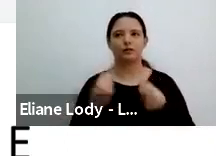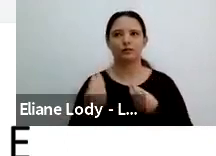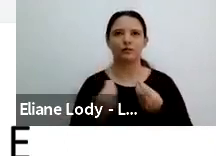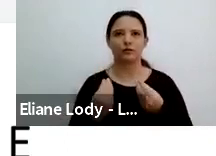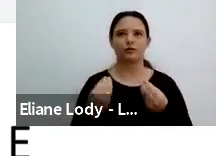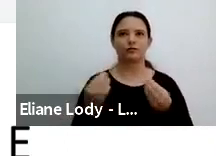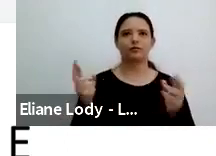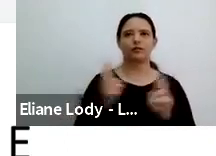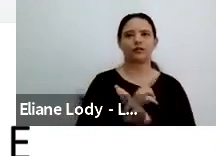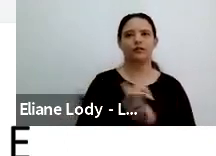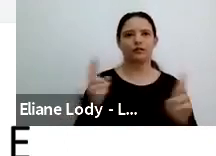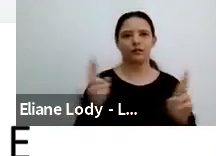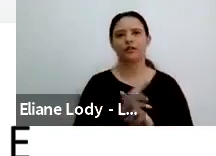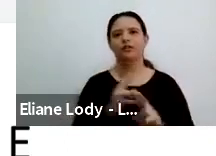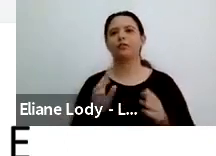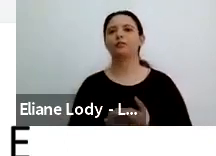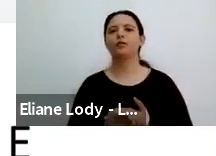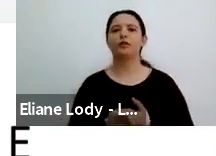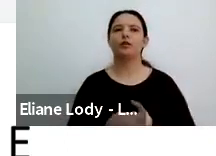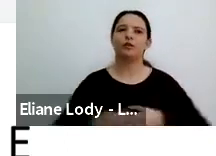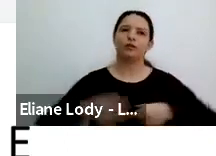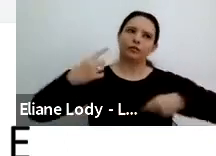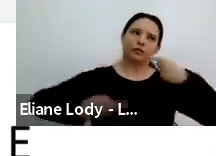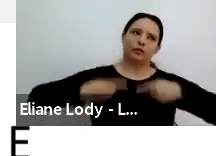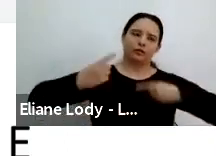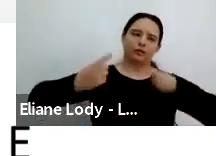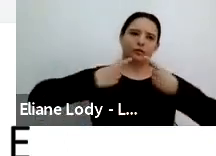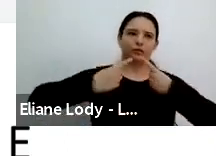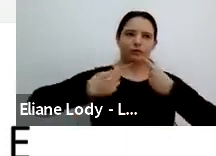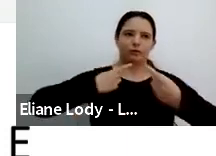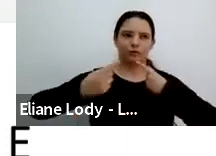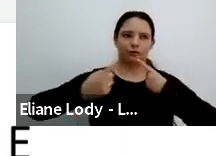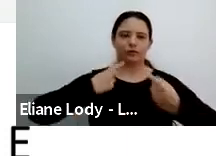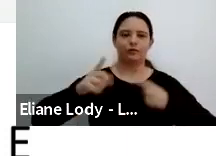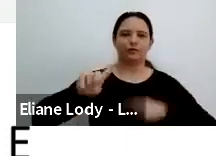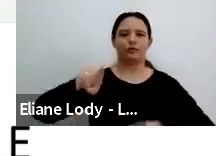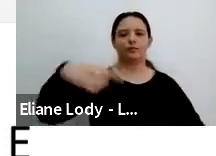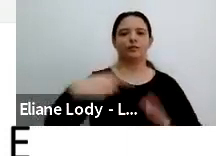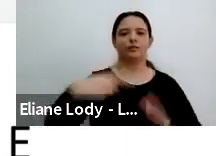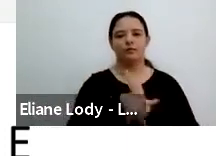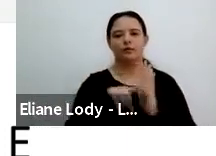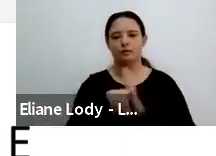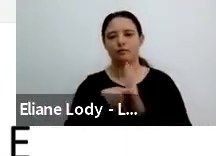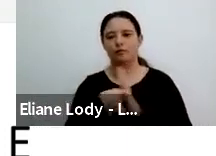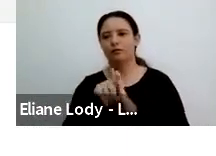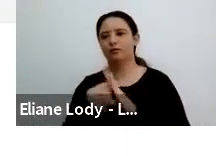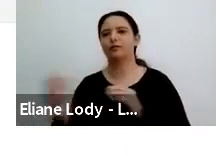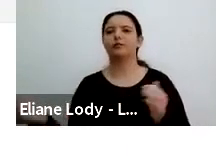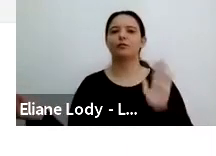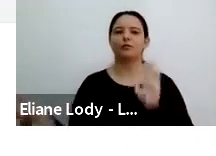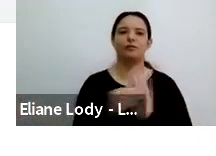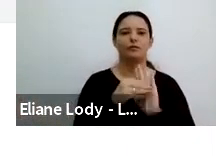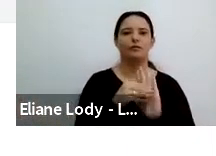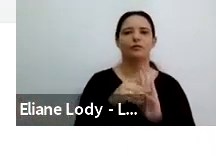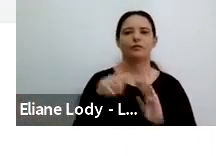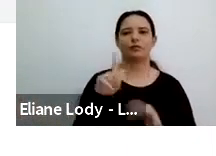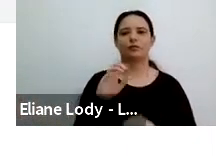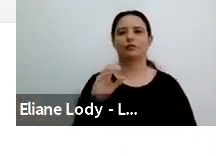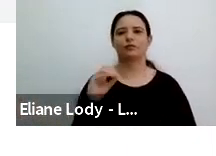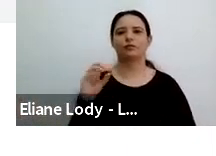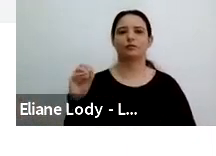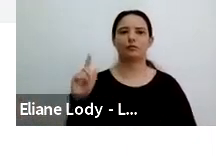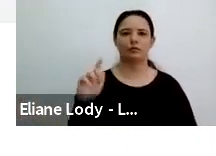we've been looking at the questions that were posted before the session. Okay, so let me see. There we go.